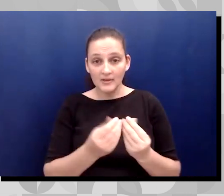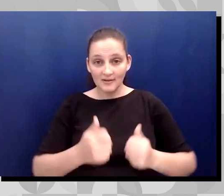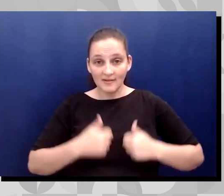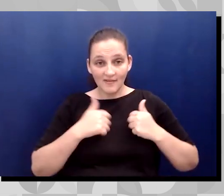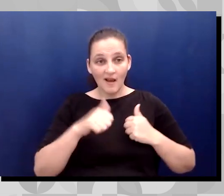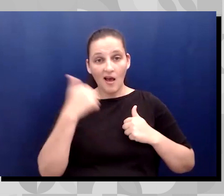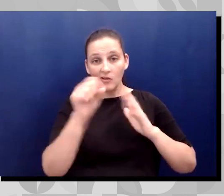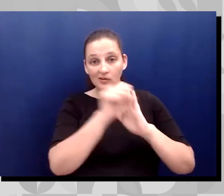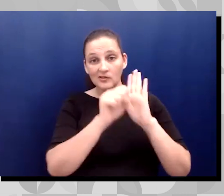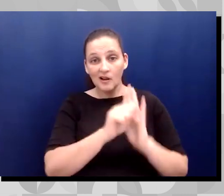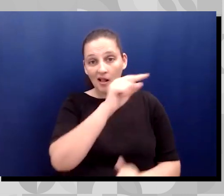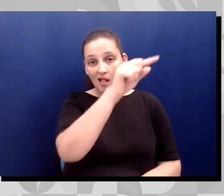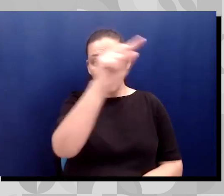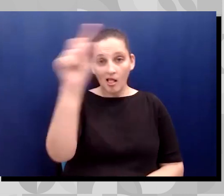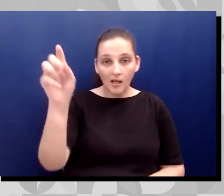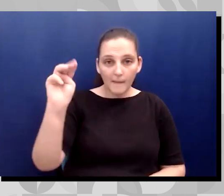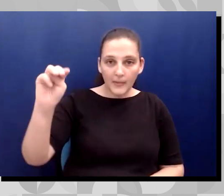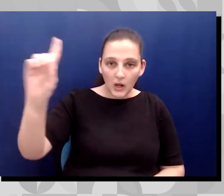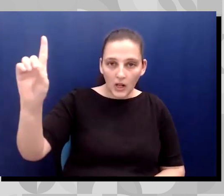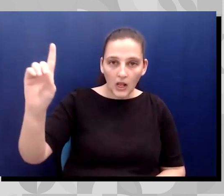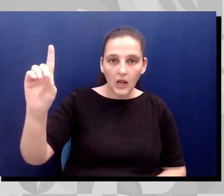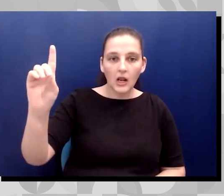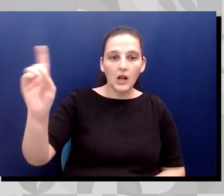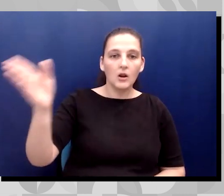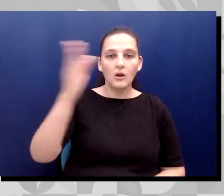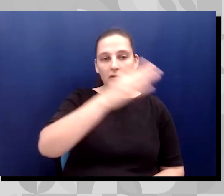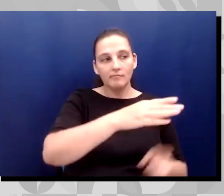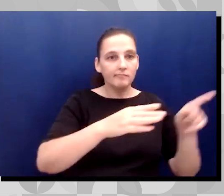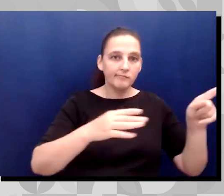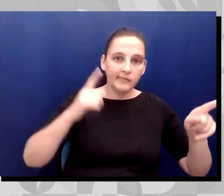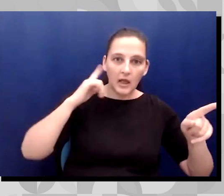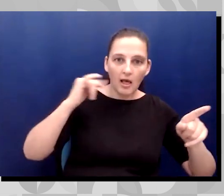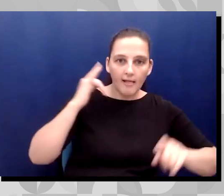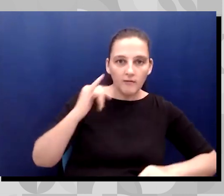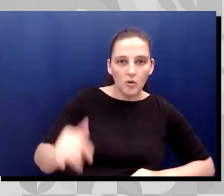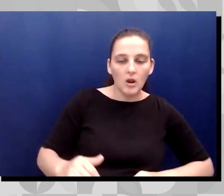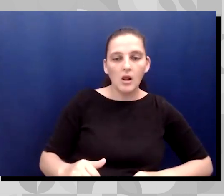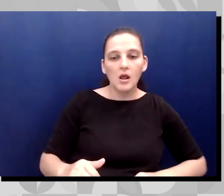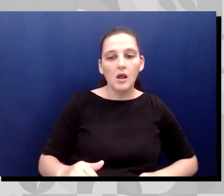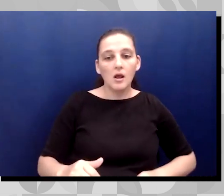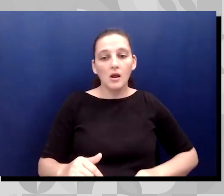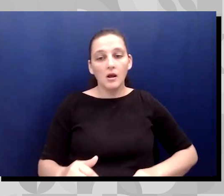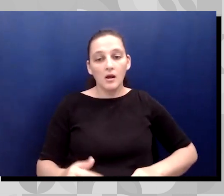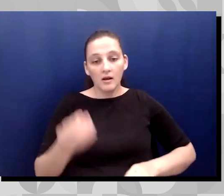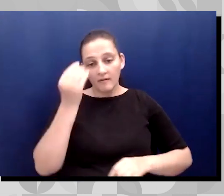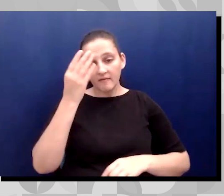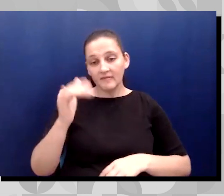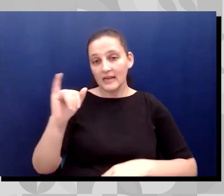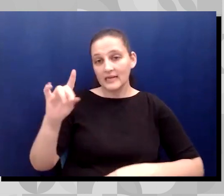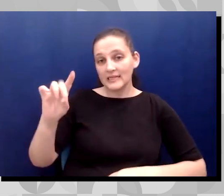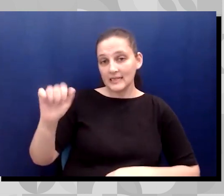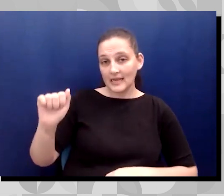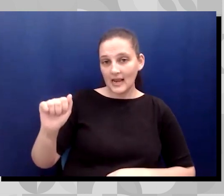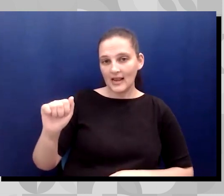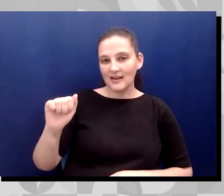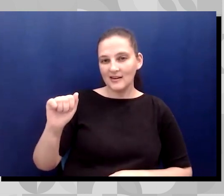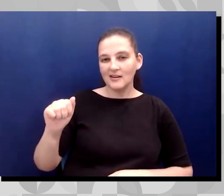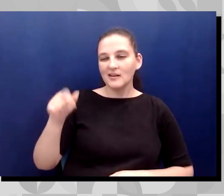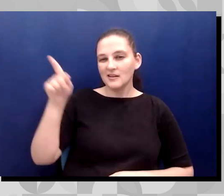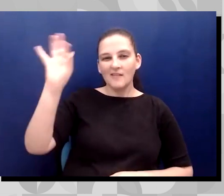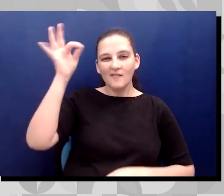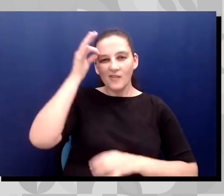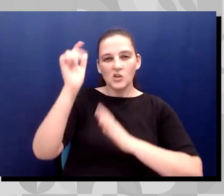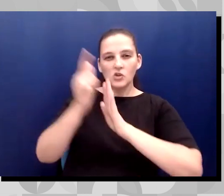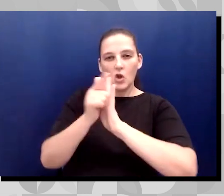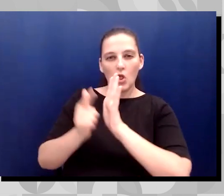Maryland or live in California, you know, understand that under IDEA or IDEA, which is the federal law that protects the rights